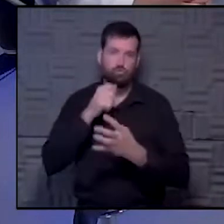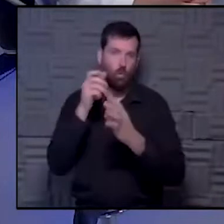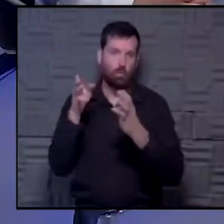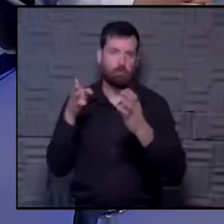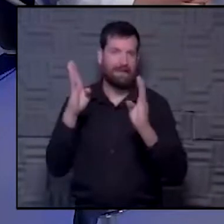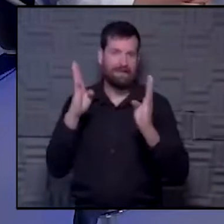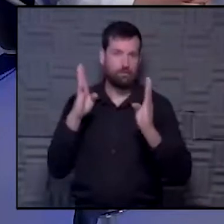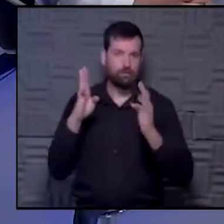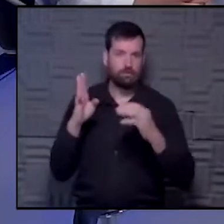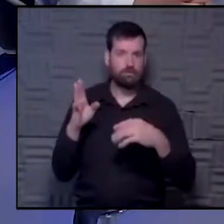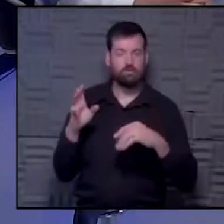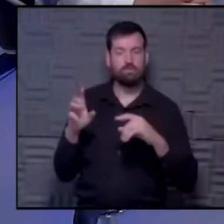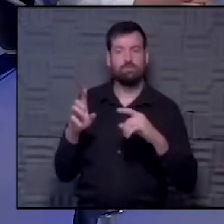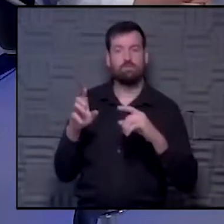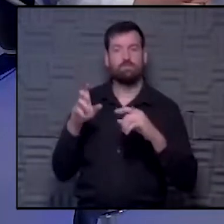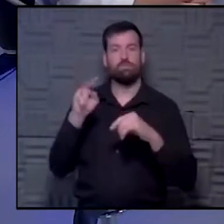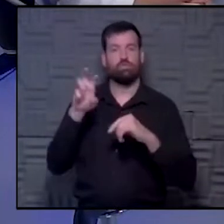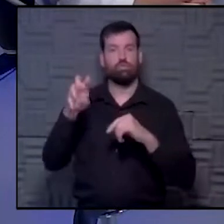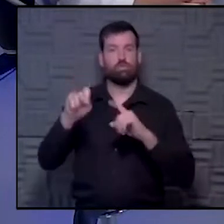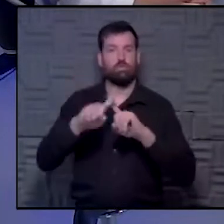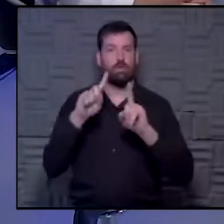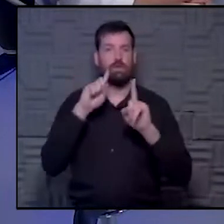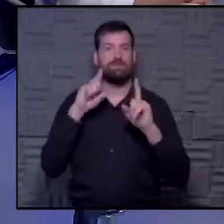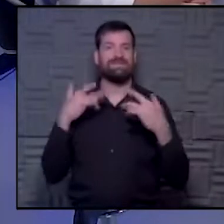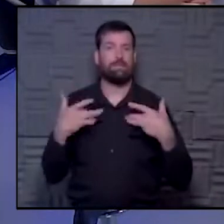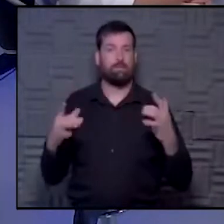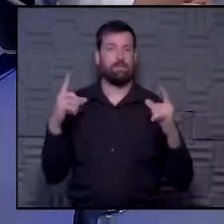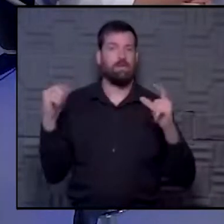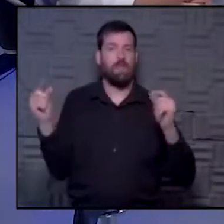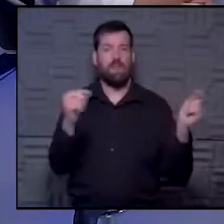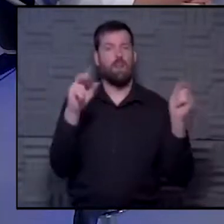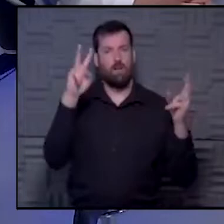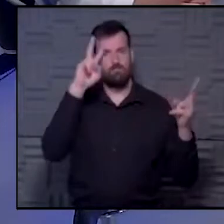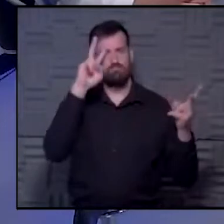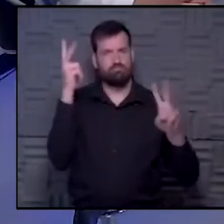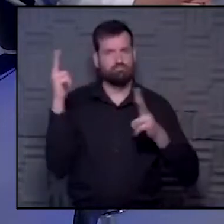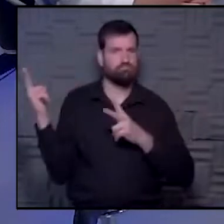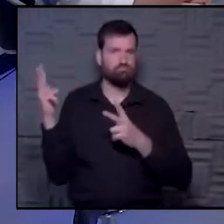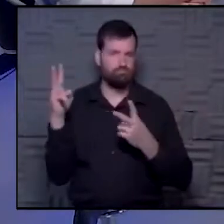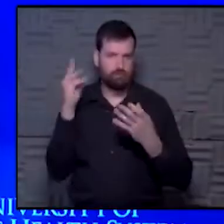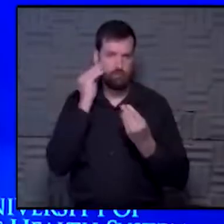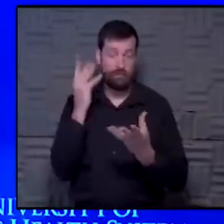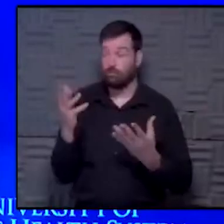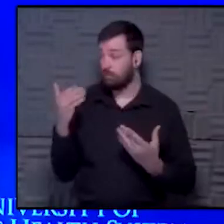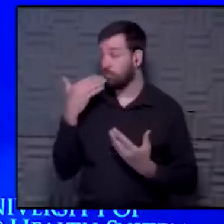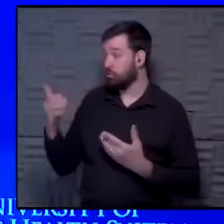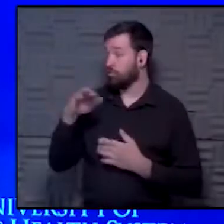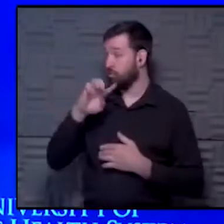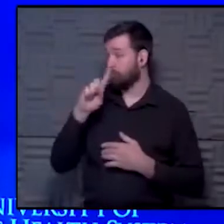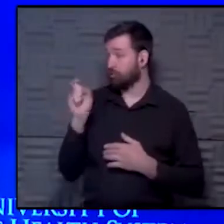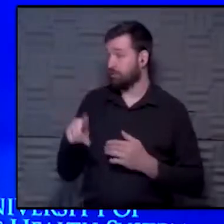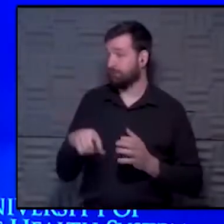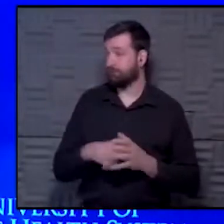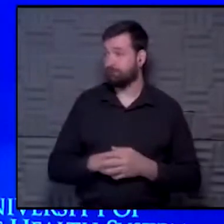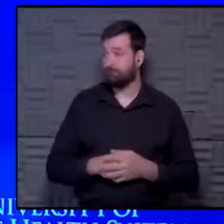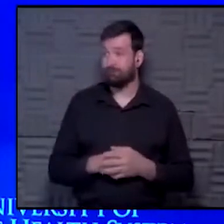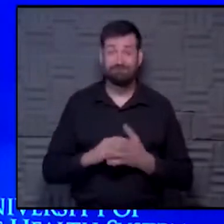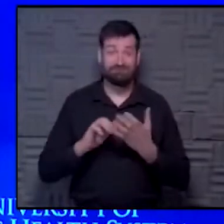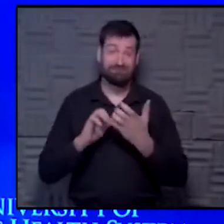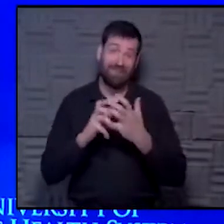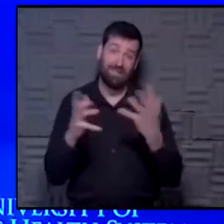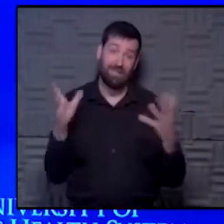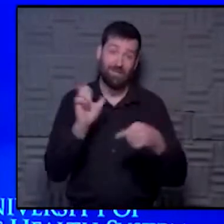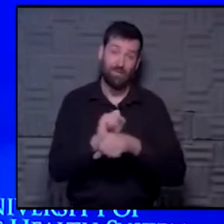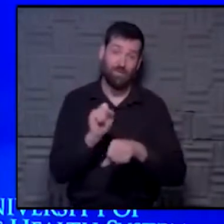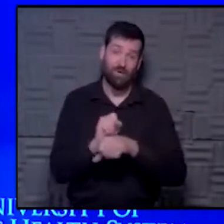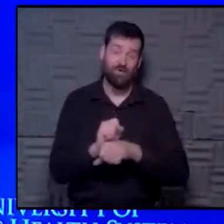rather word of mouth, which is usually misinformed. How do we reach them? It's a great question. We're actually doing a lot of work with